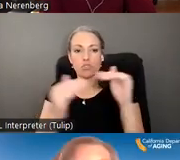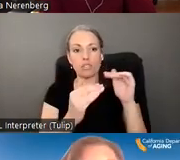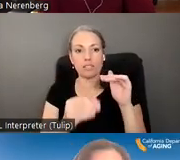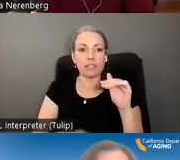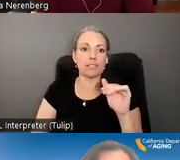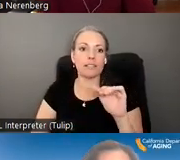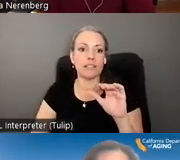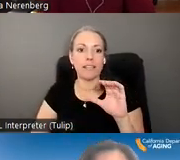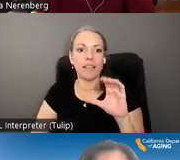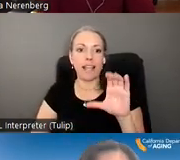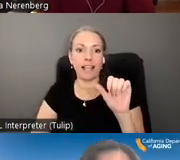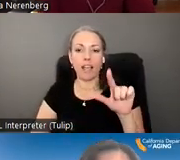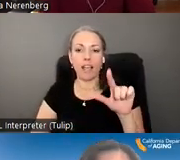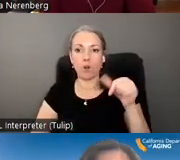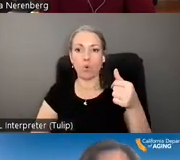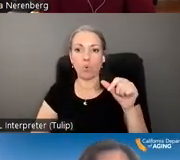thanks